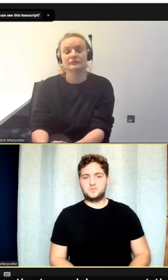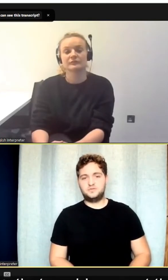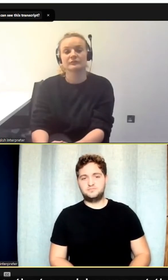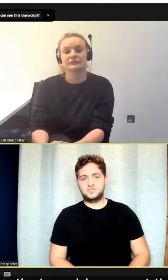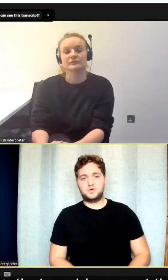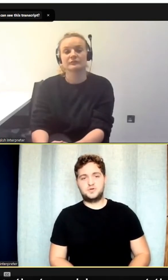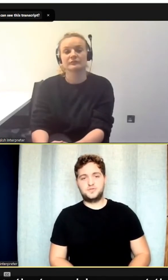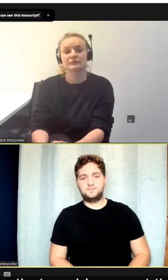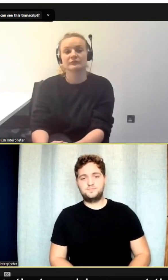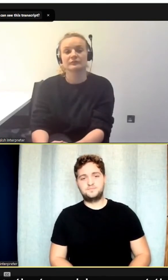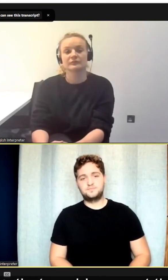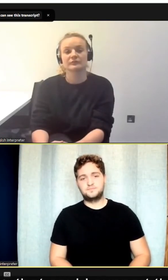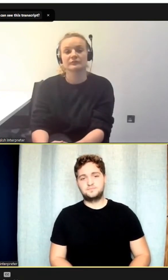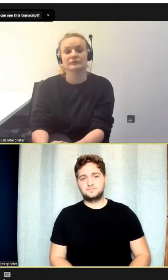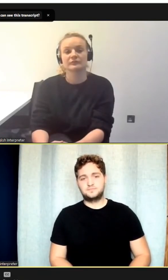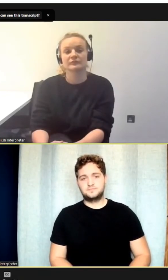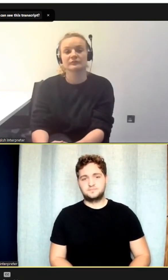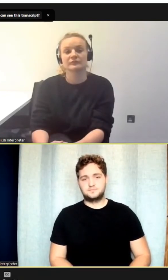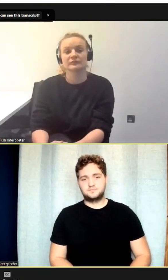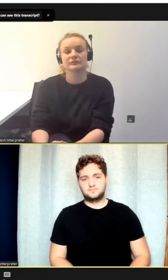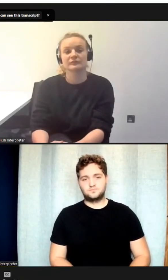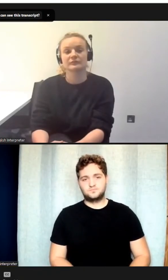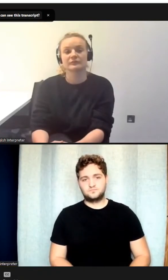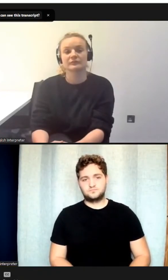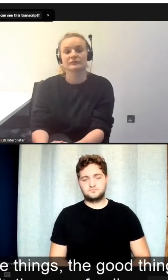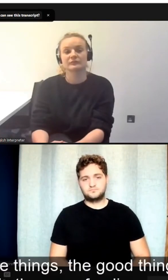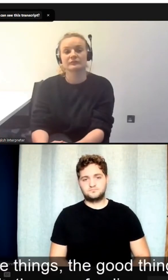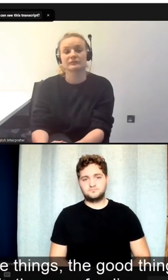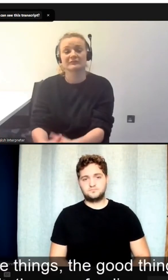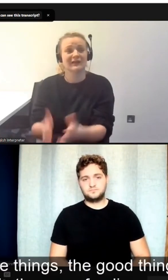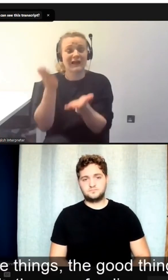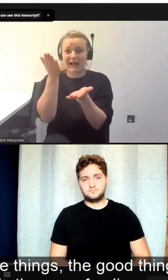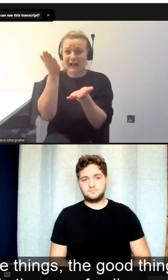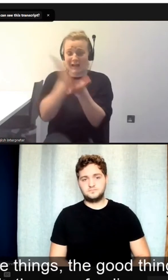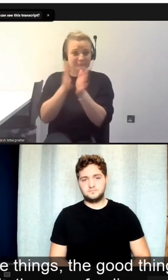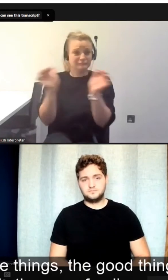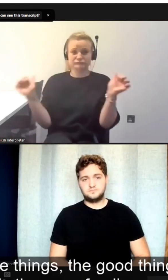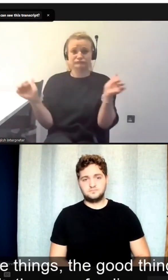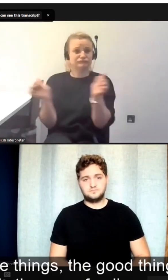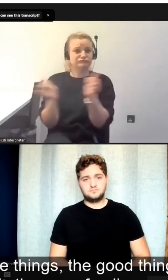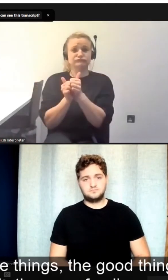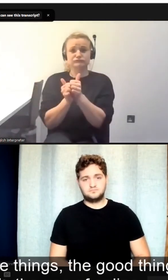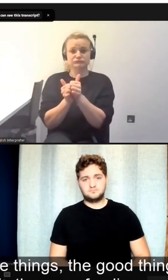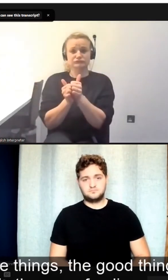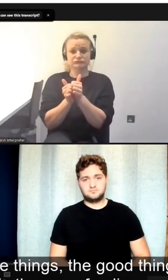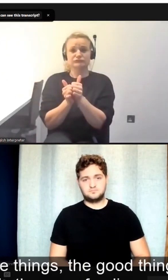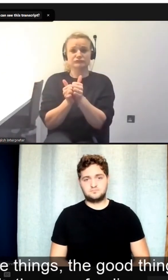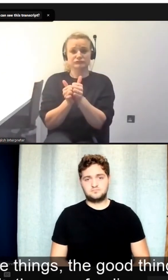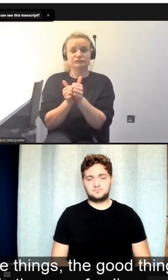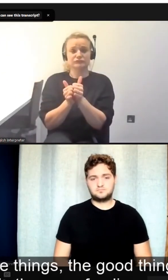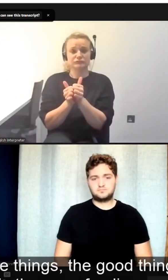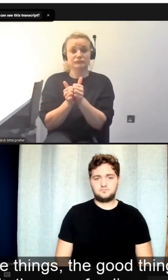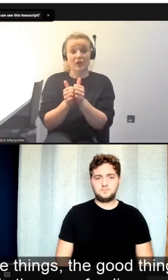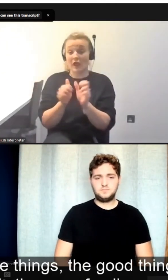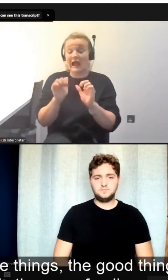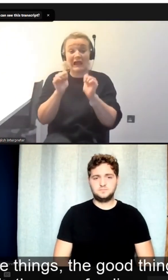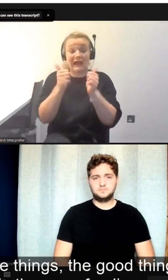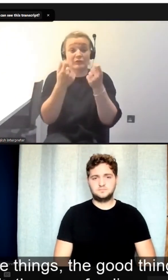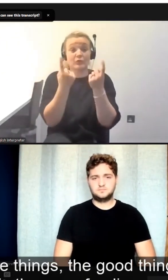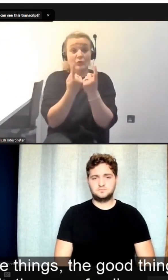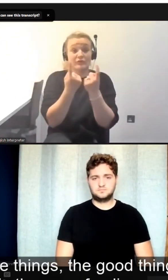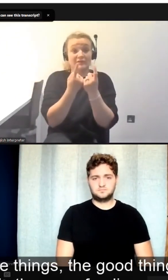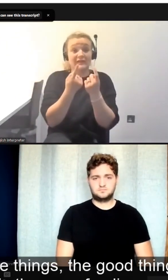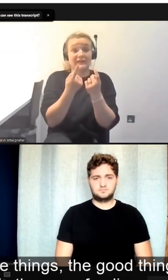the organizations that will support them. I absolutely agree with. I think one of the things, the good things that's happened